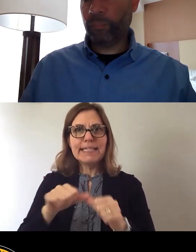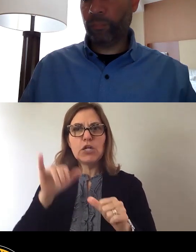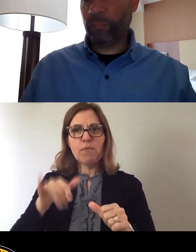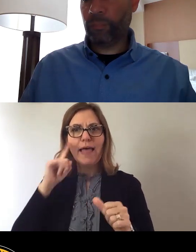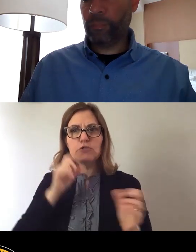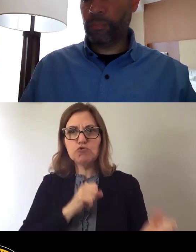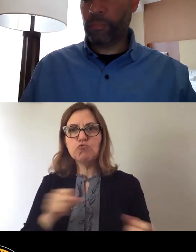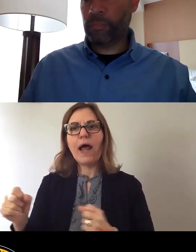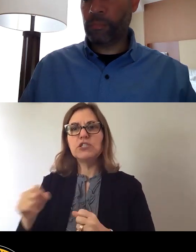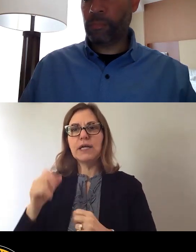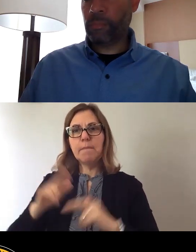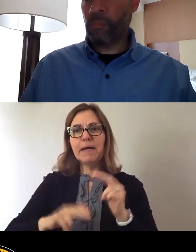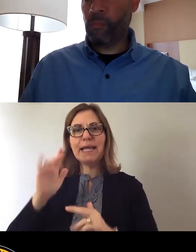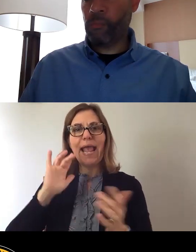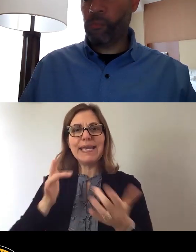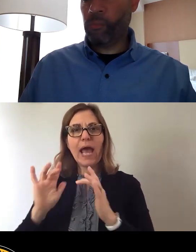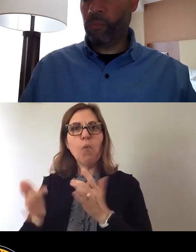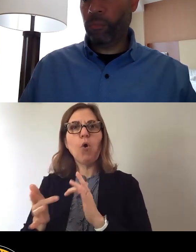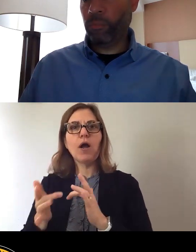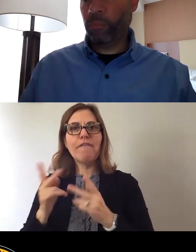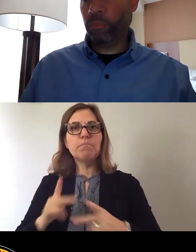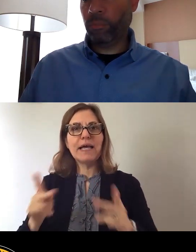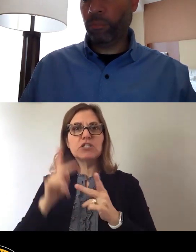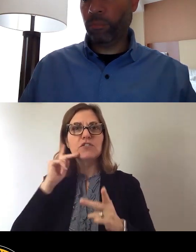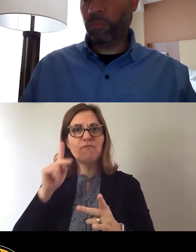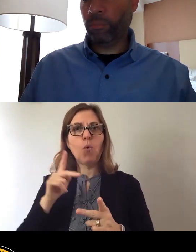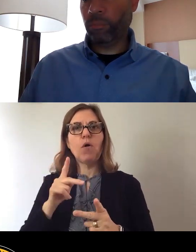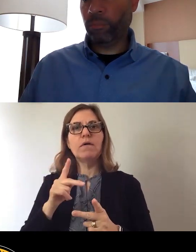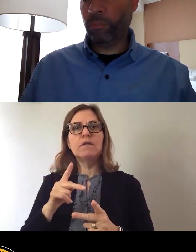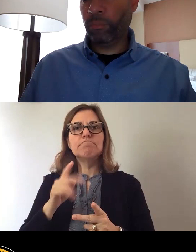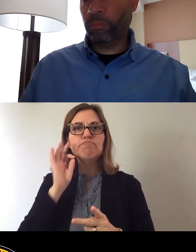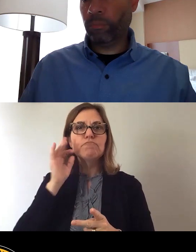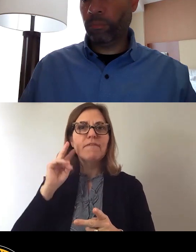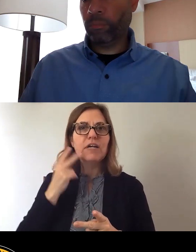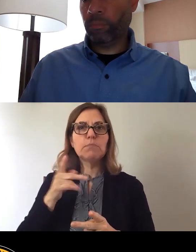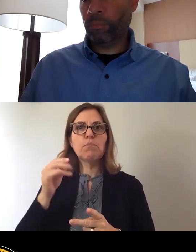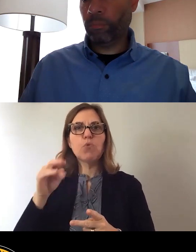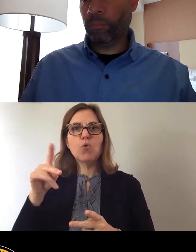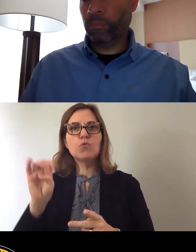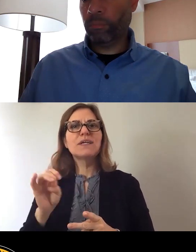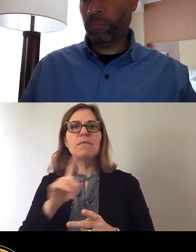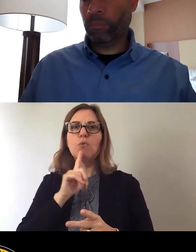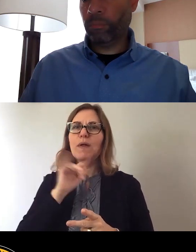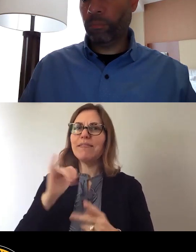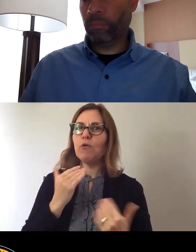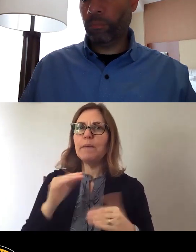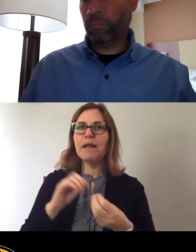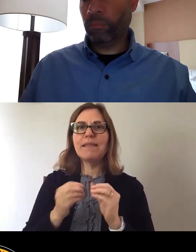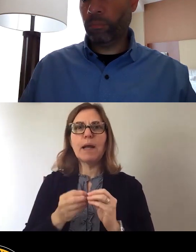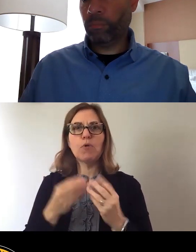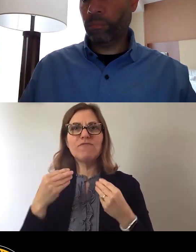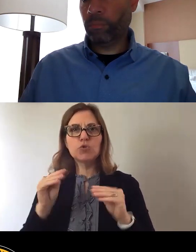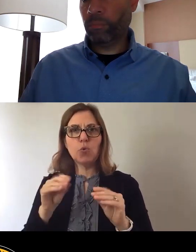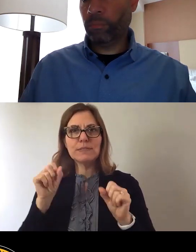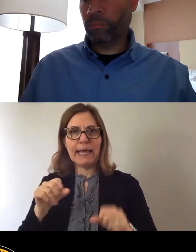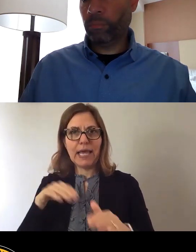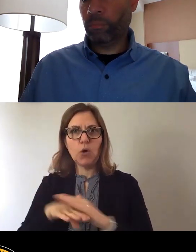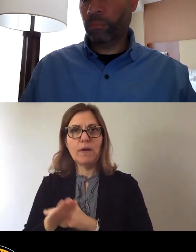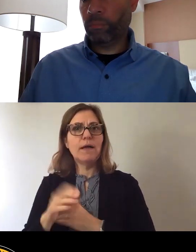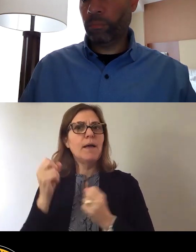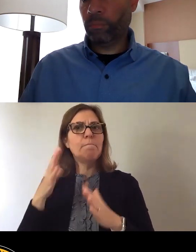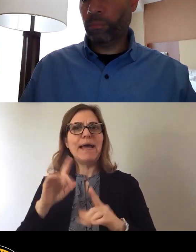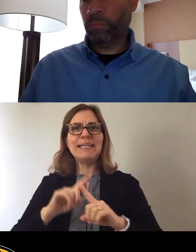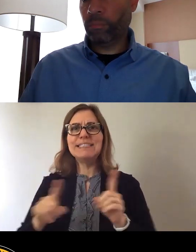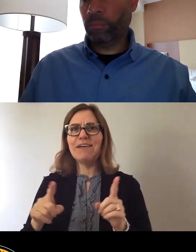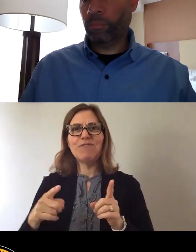However, they are limited in the financial support they can provide and the number of stores they can reach. There are hundreds of corner stores across the